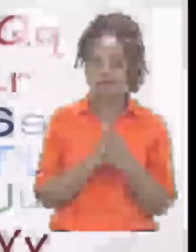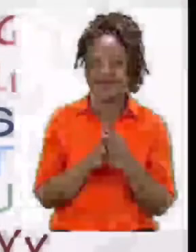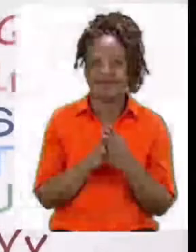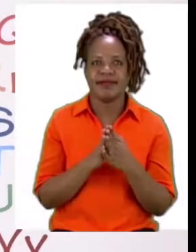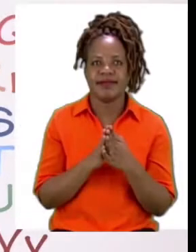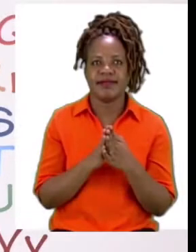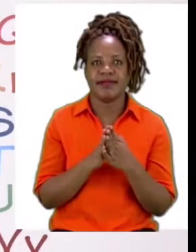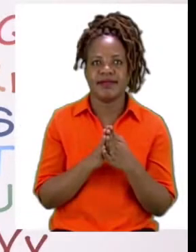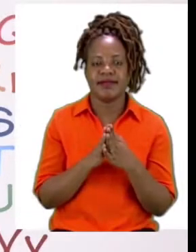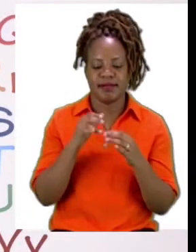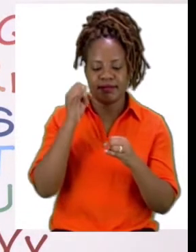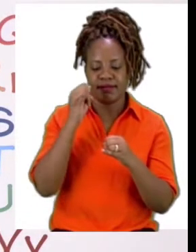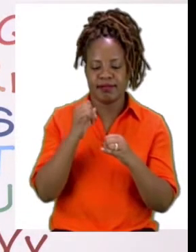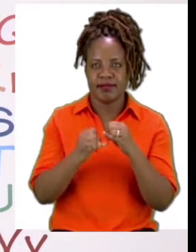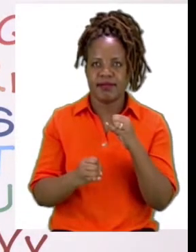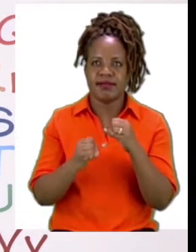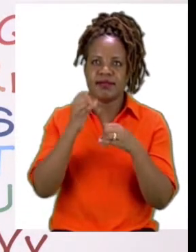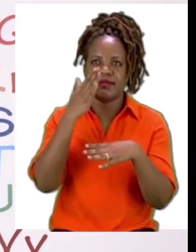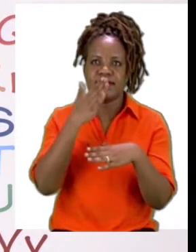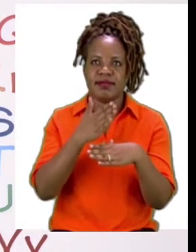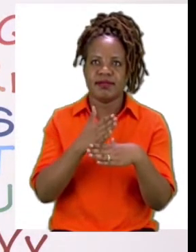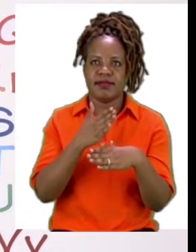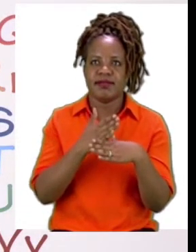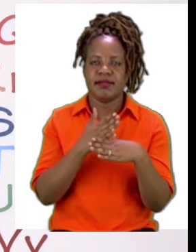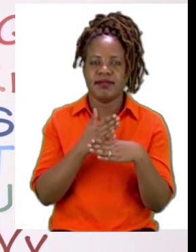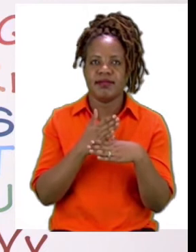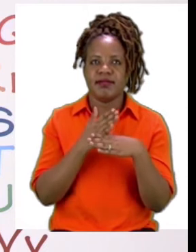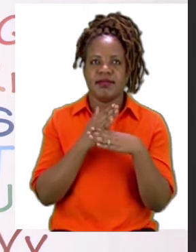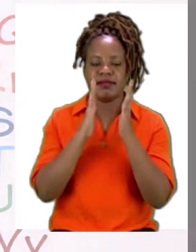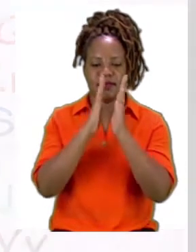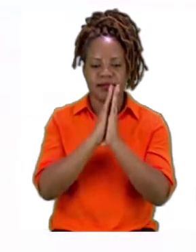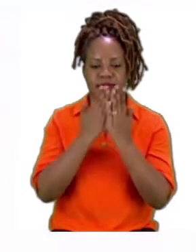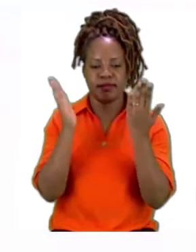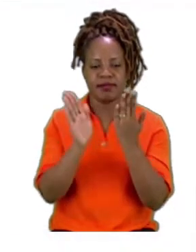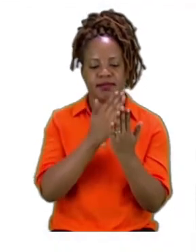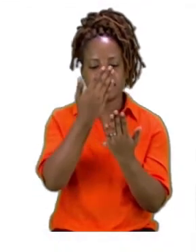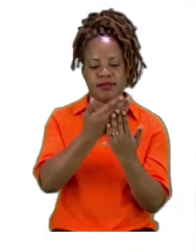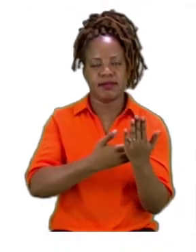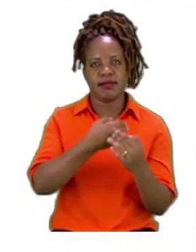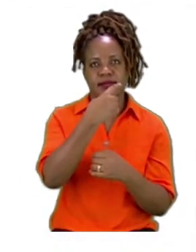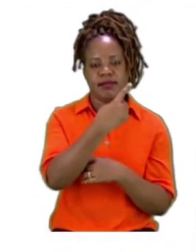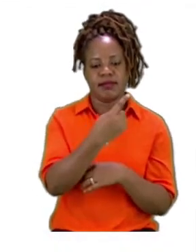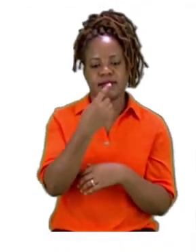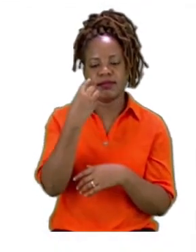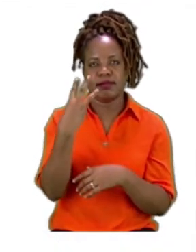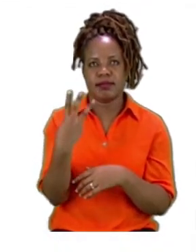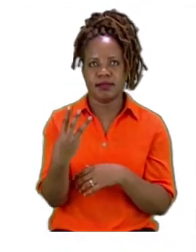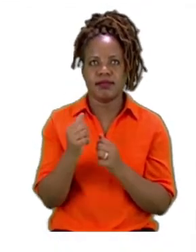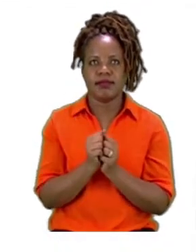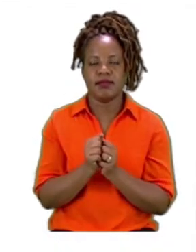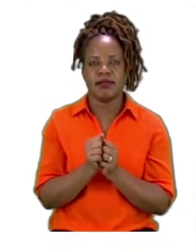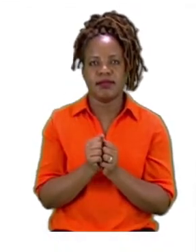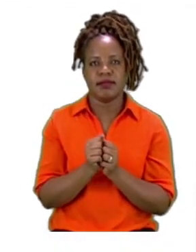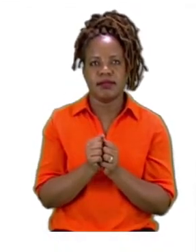For our last exercise today, please can you turn to page 13. On page 13, we are going